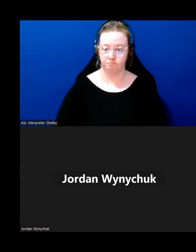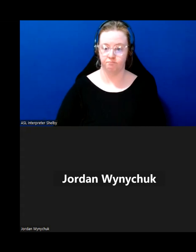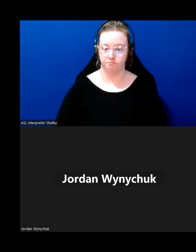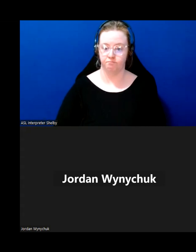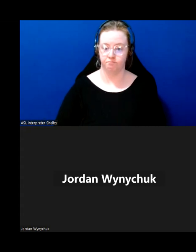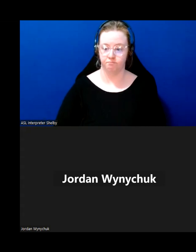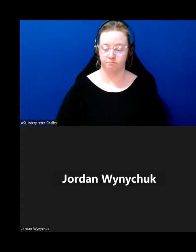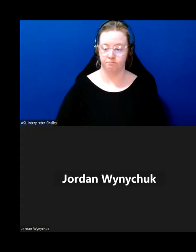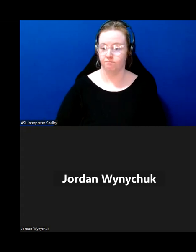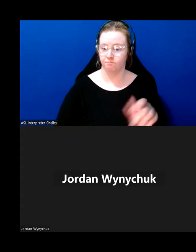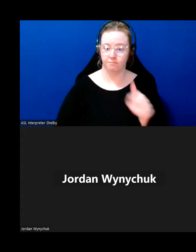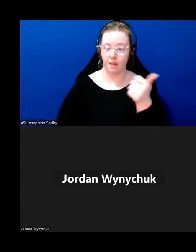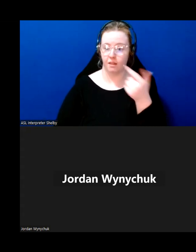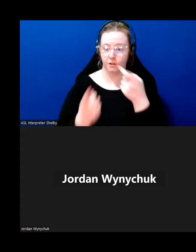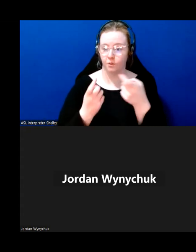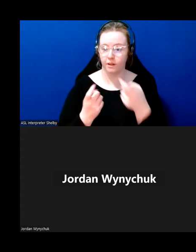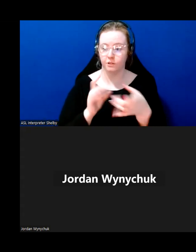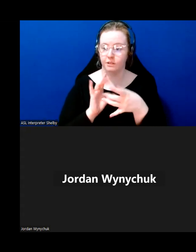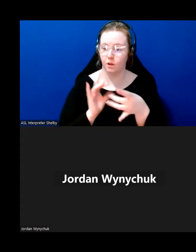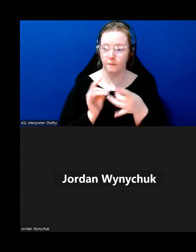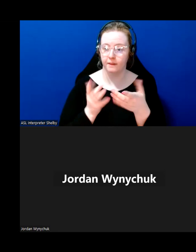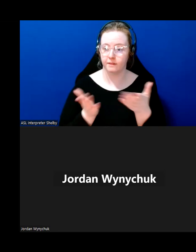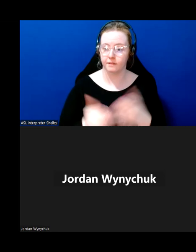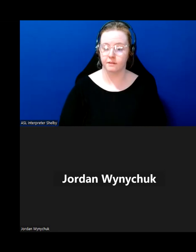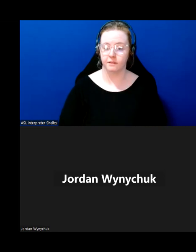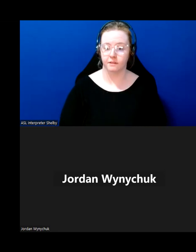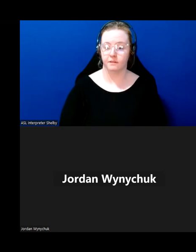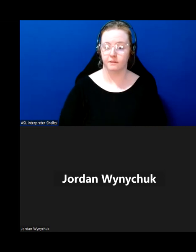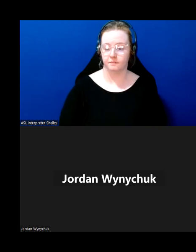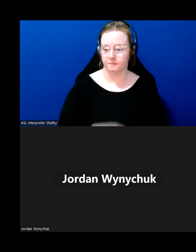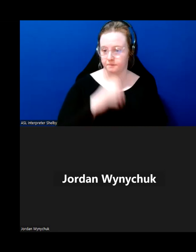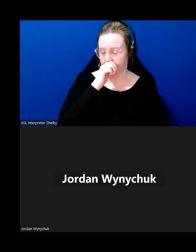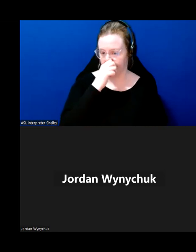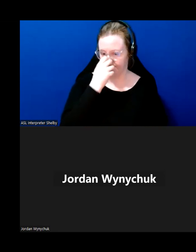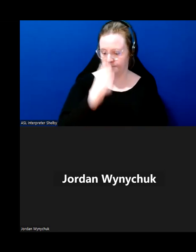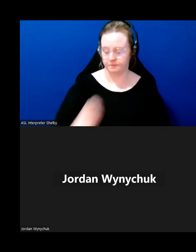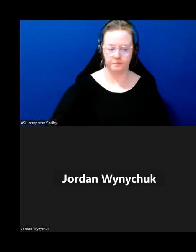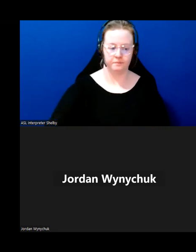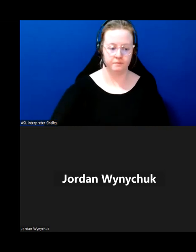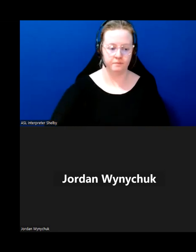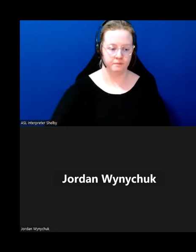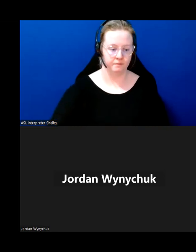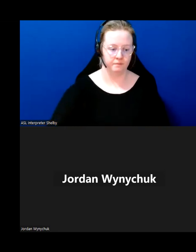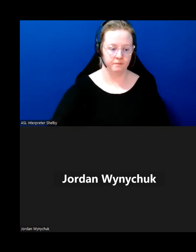any other questions comments concerns